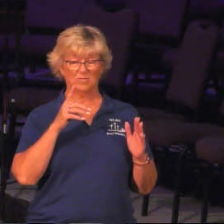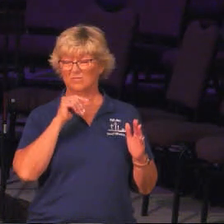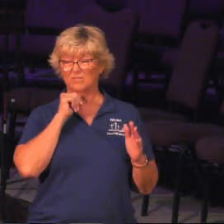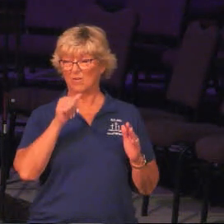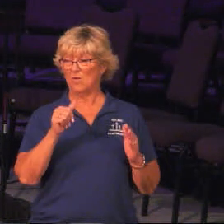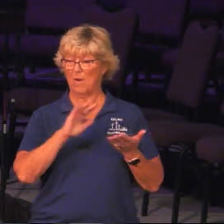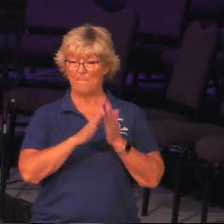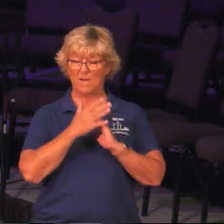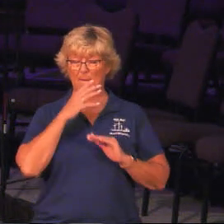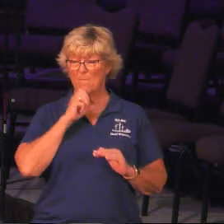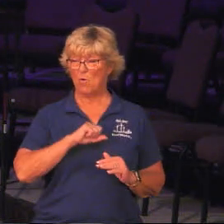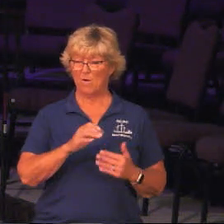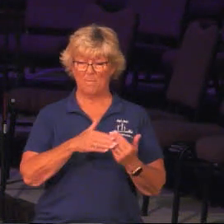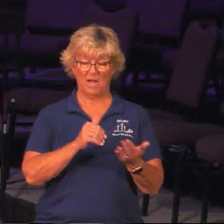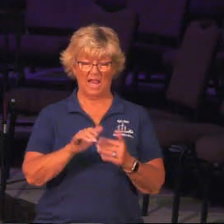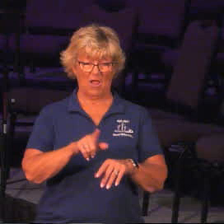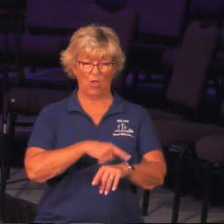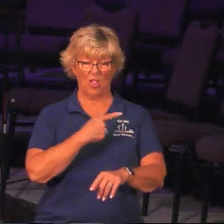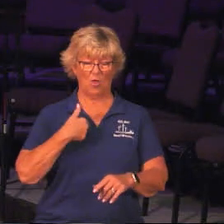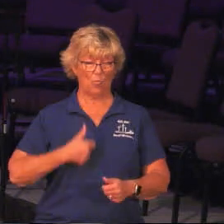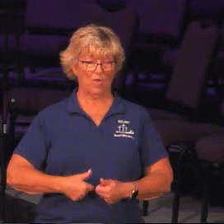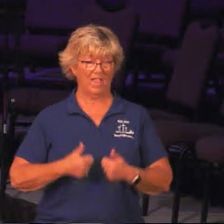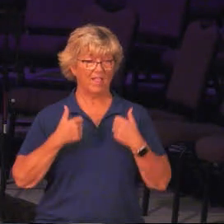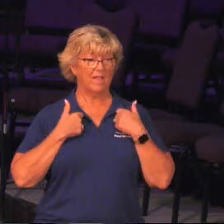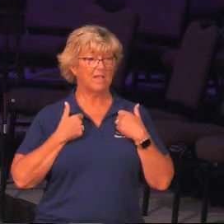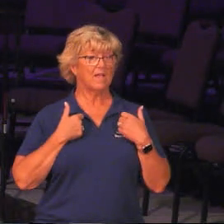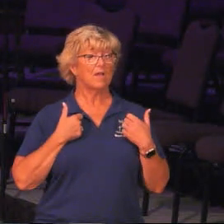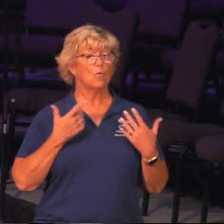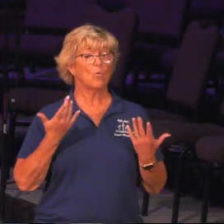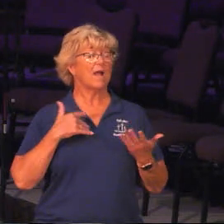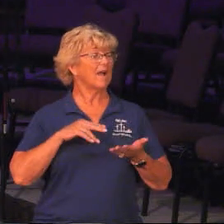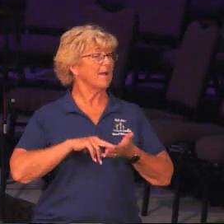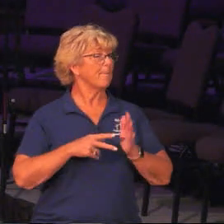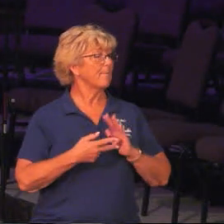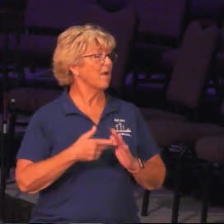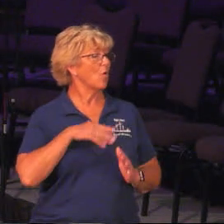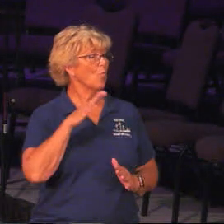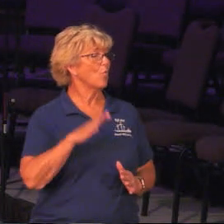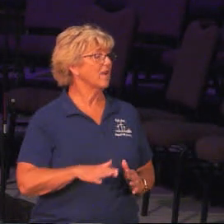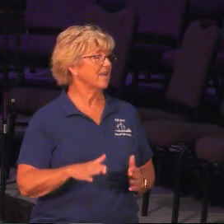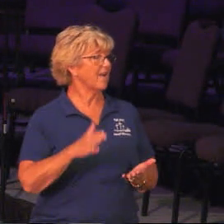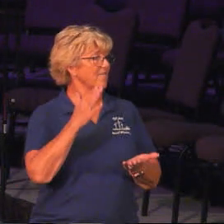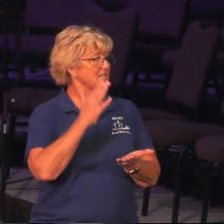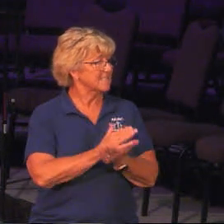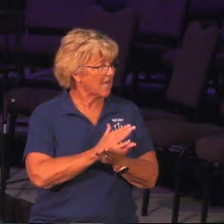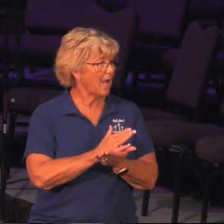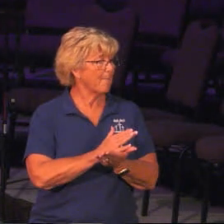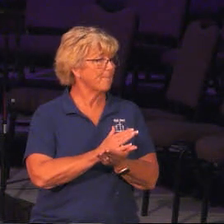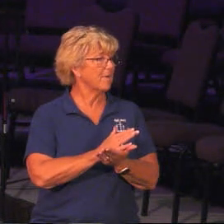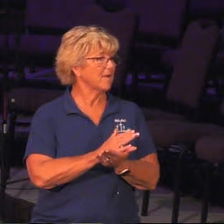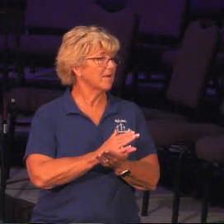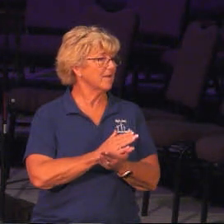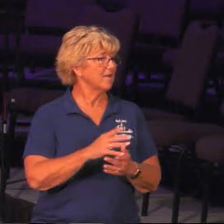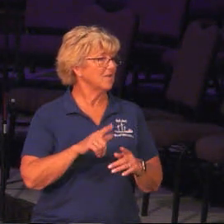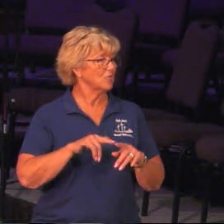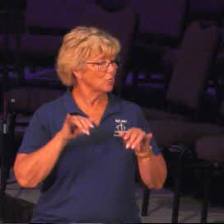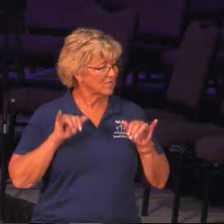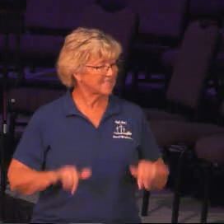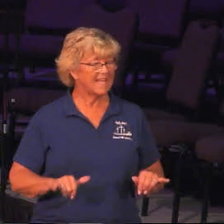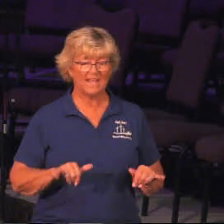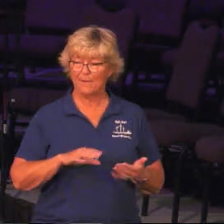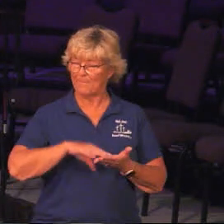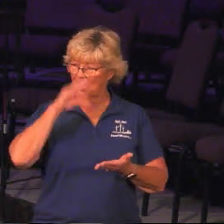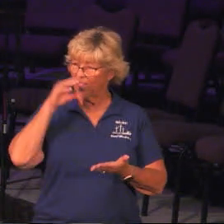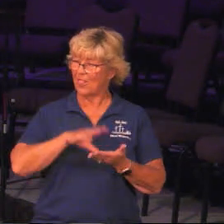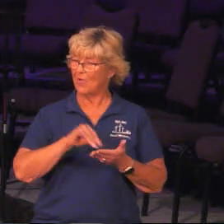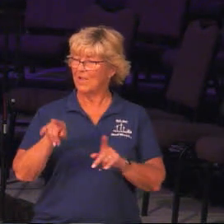grow old no matter how long we live. What I mean is we never cease to stand like curious children before